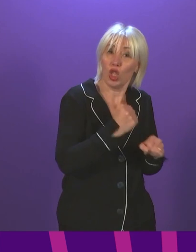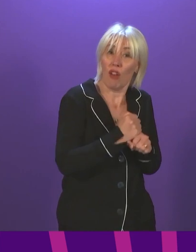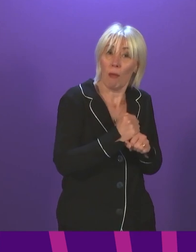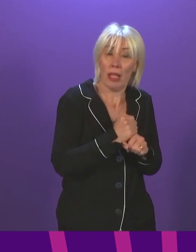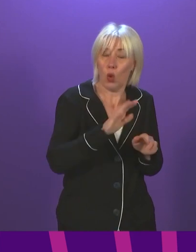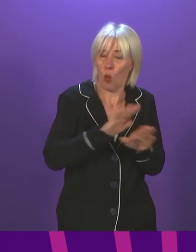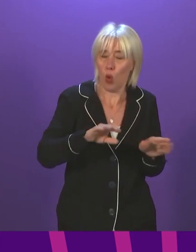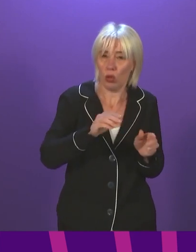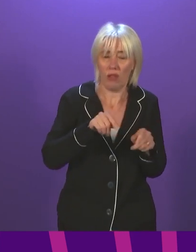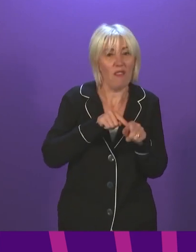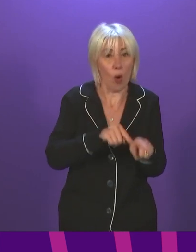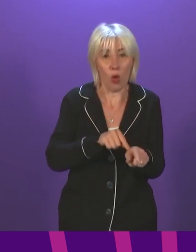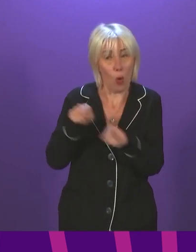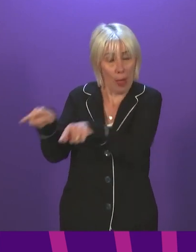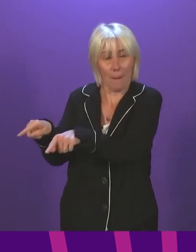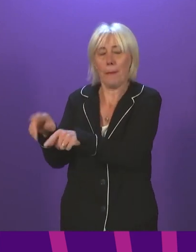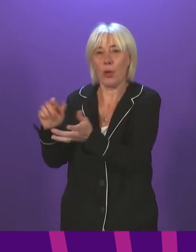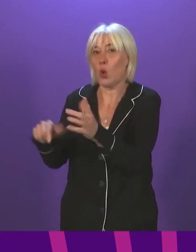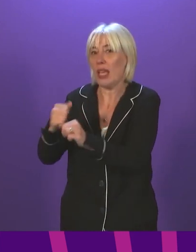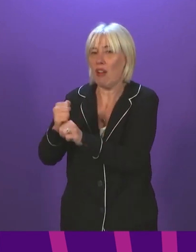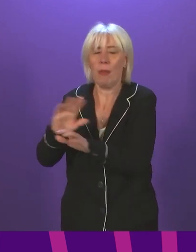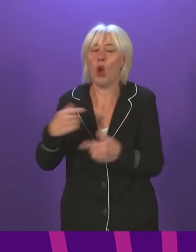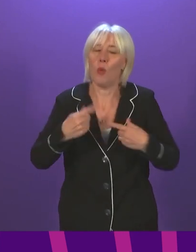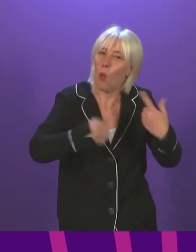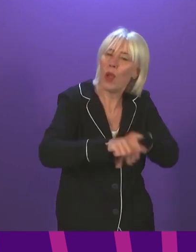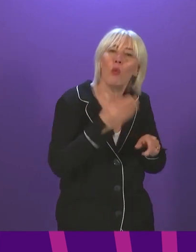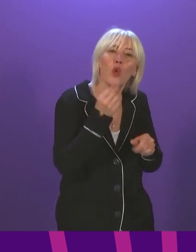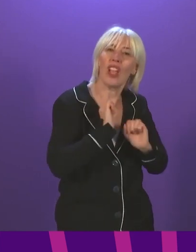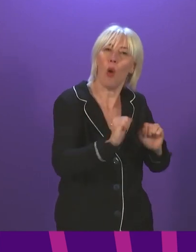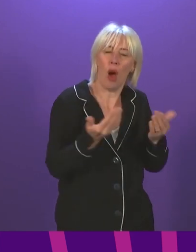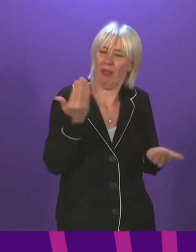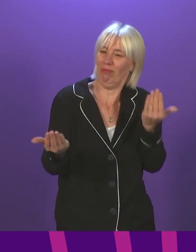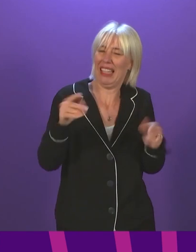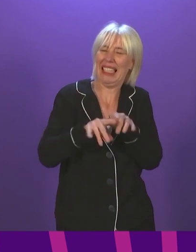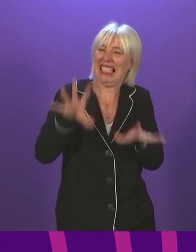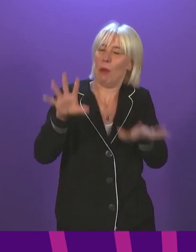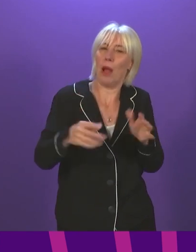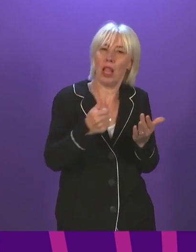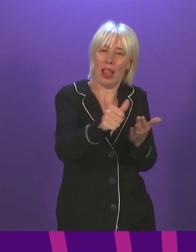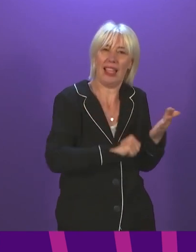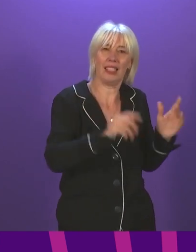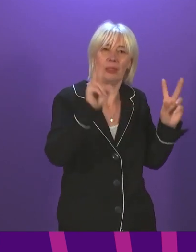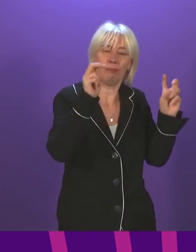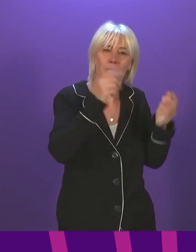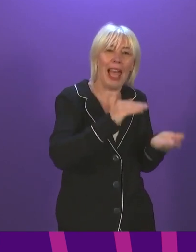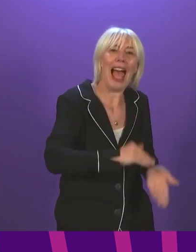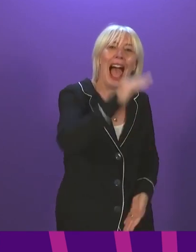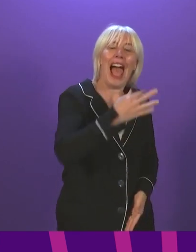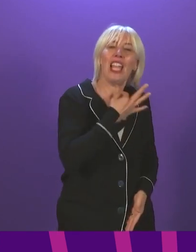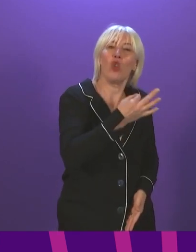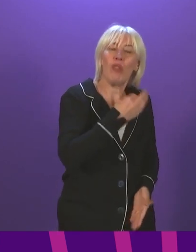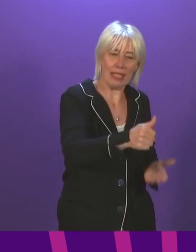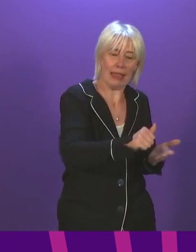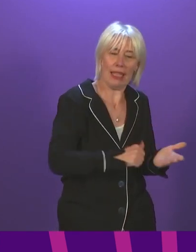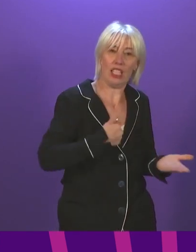following suit at this stage. We will continue to use our equivalent list, which is the highest risk list. We have used this